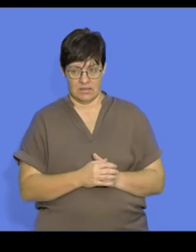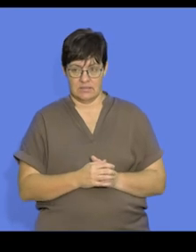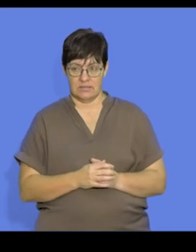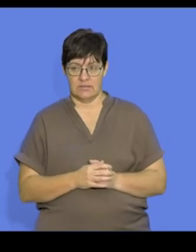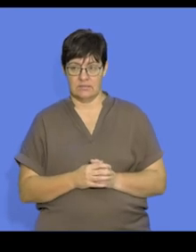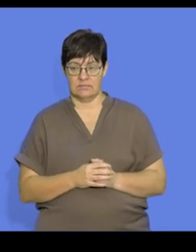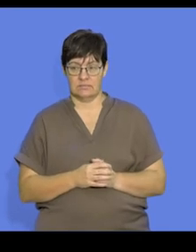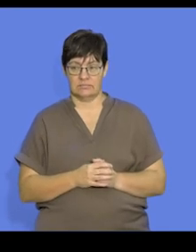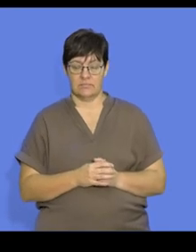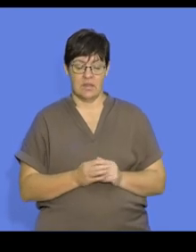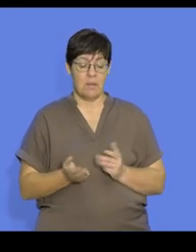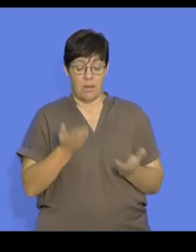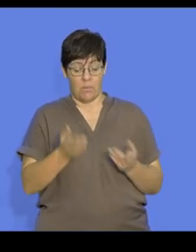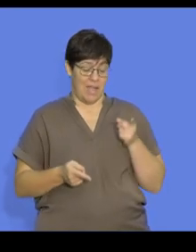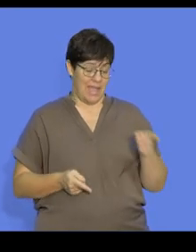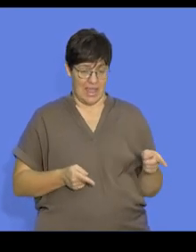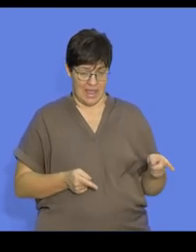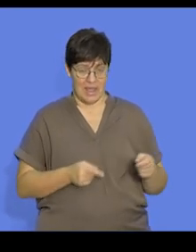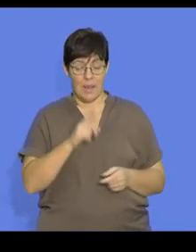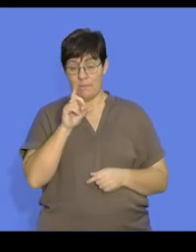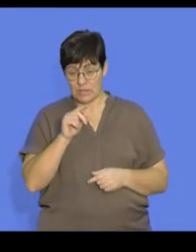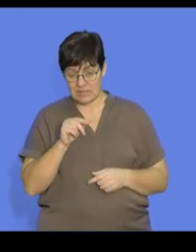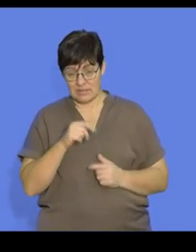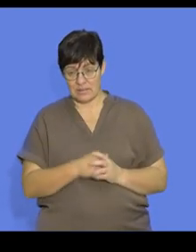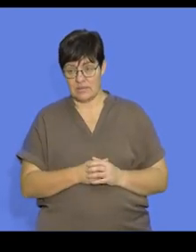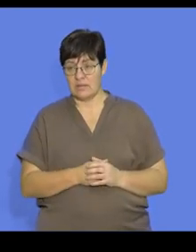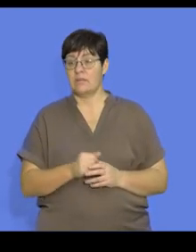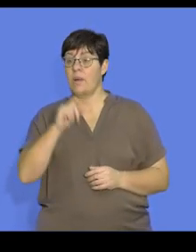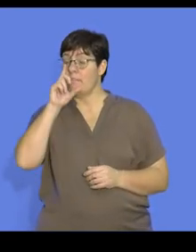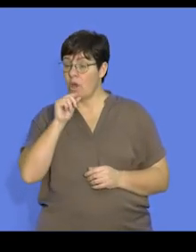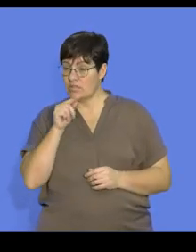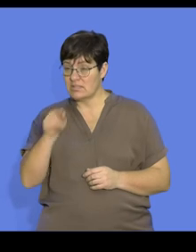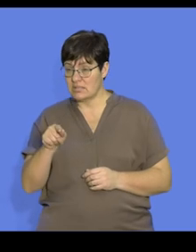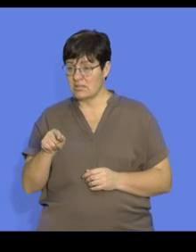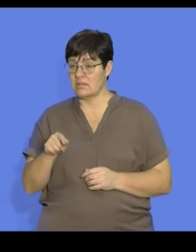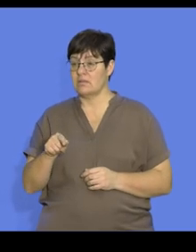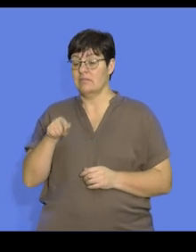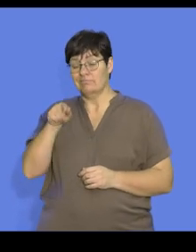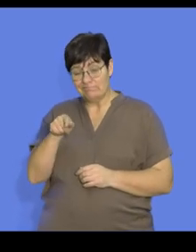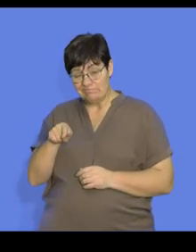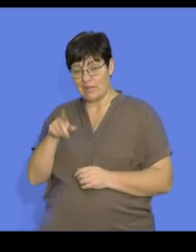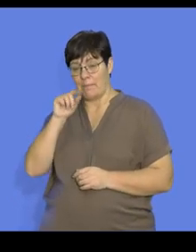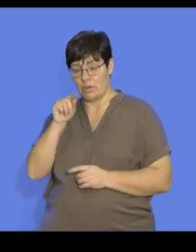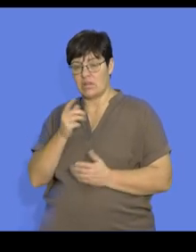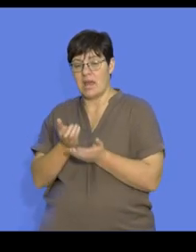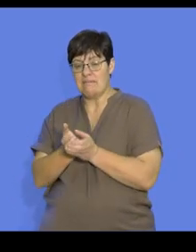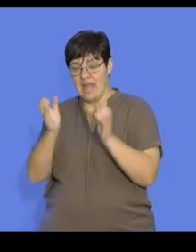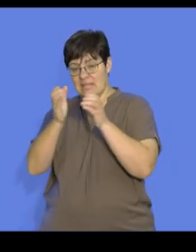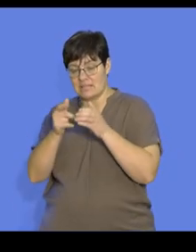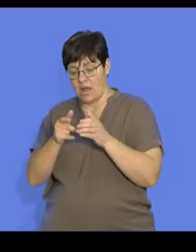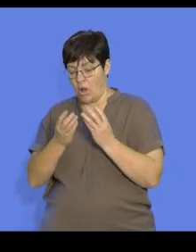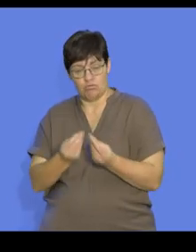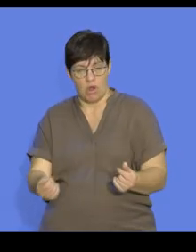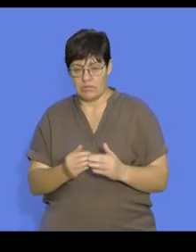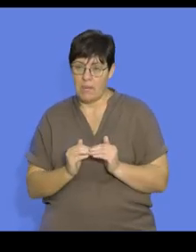compare these to our precocial development in birds, you'll find that in birds that are altricial, these birds are nesting